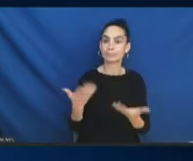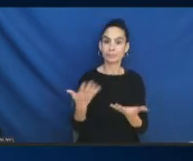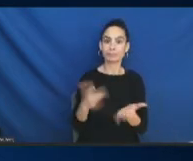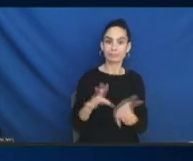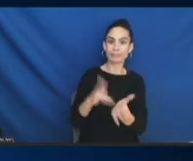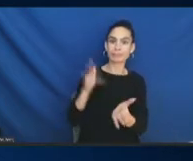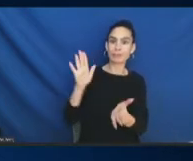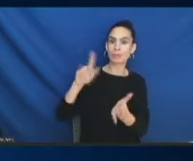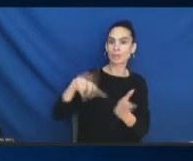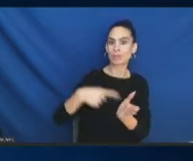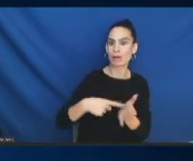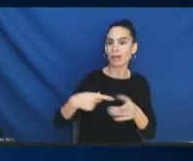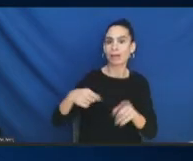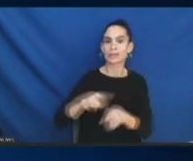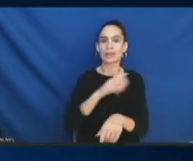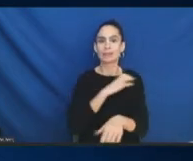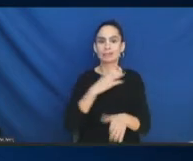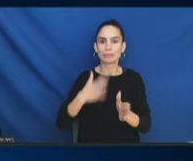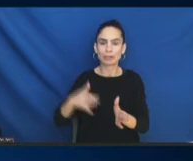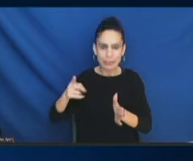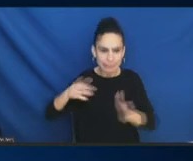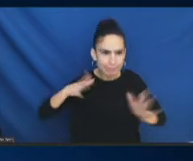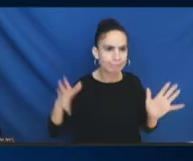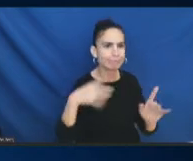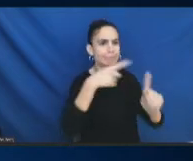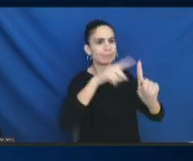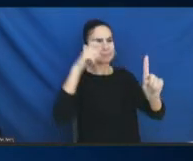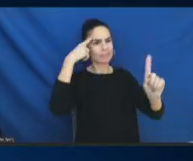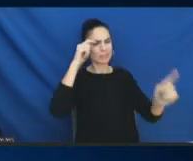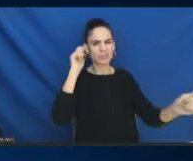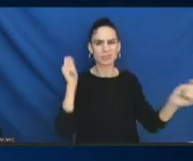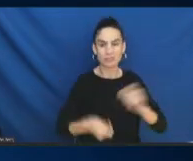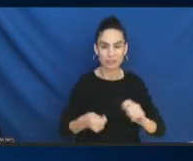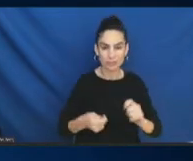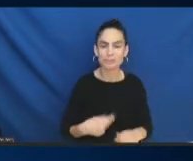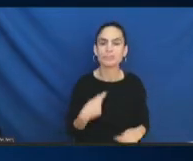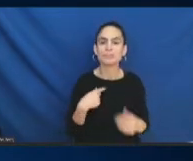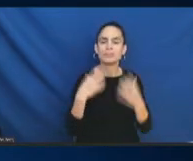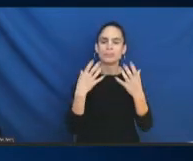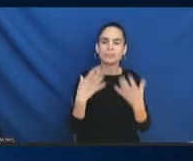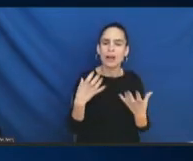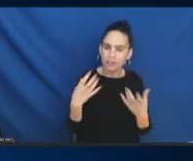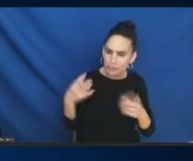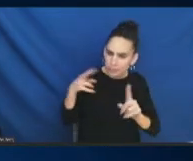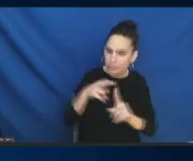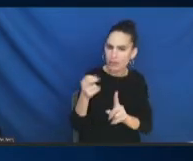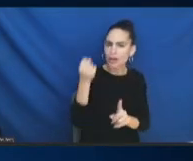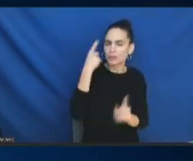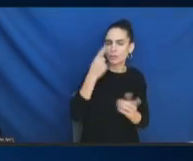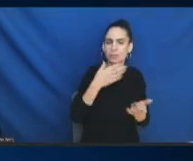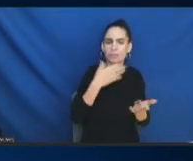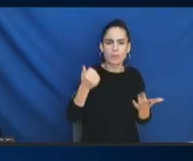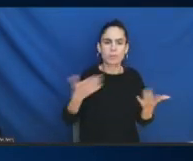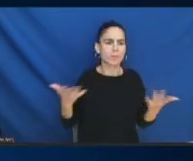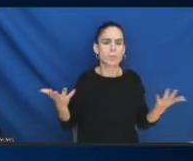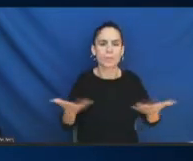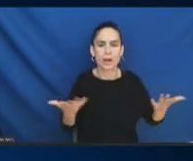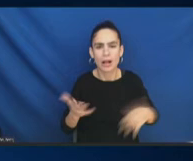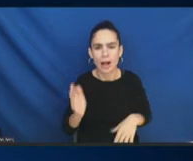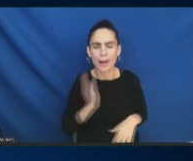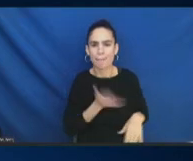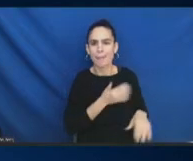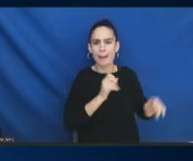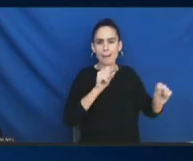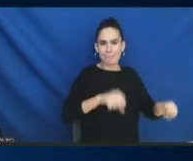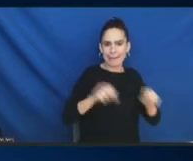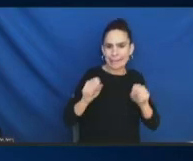for changes. So, I would like to understand better what our latitude is in being able to act as commissioners,